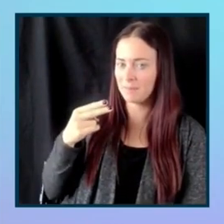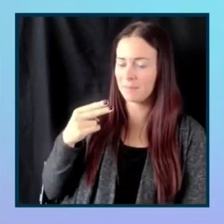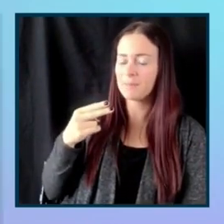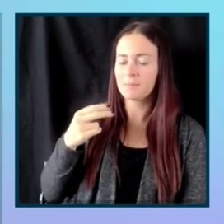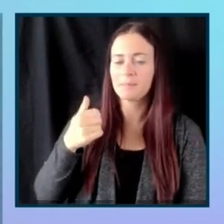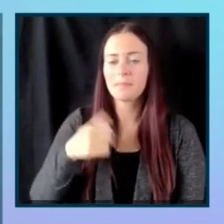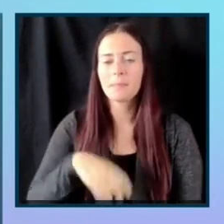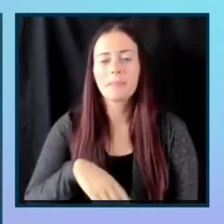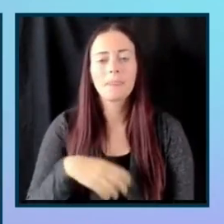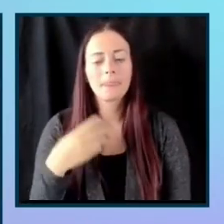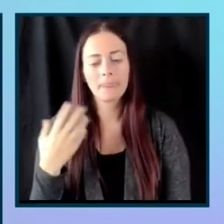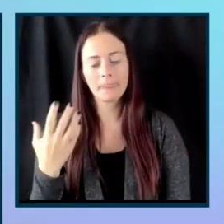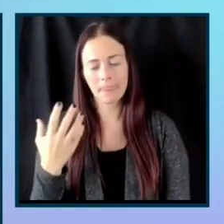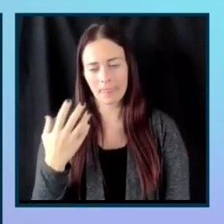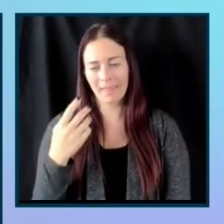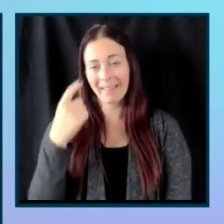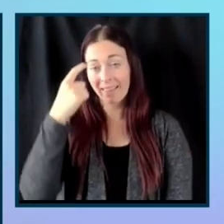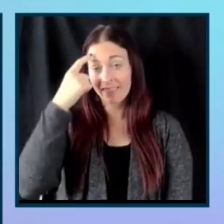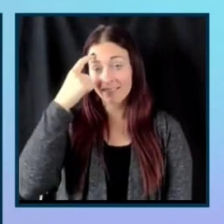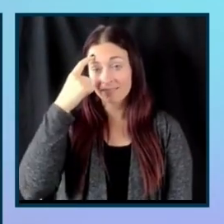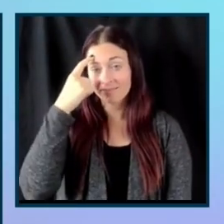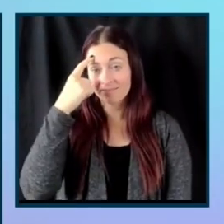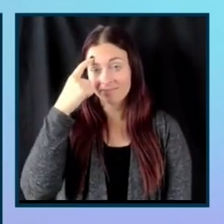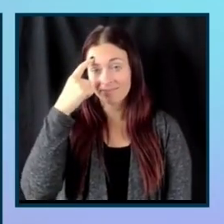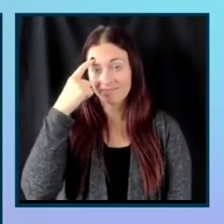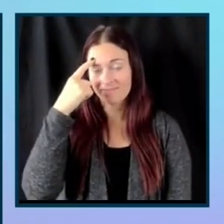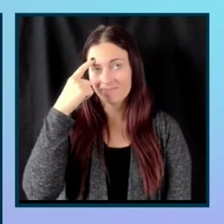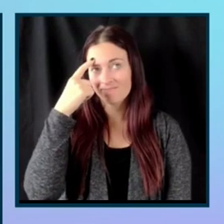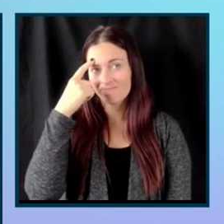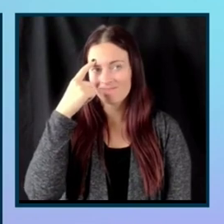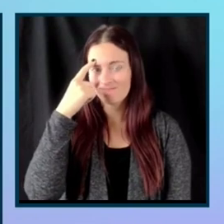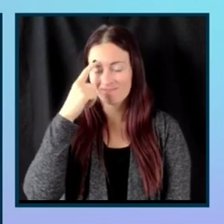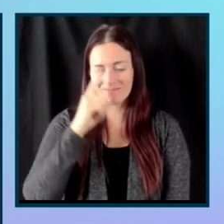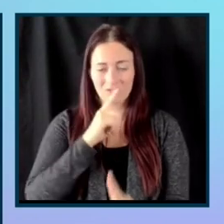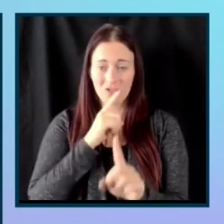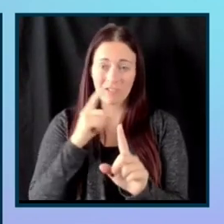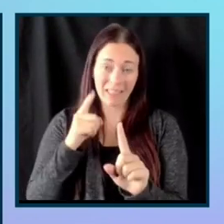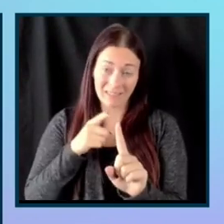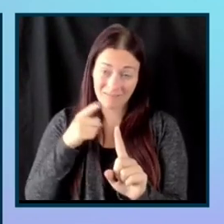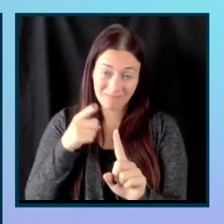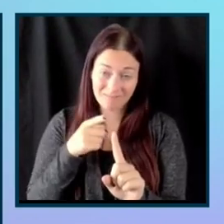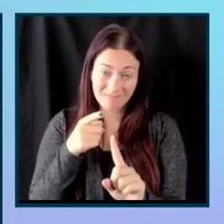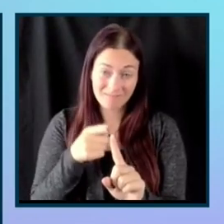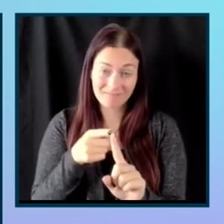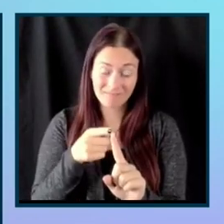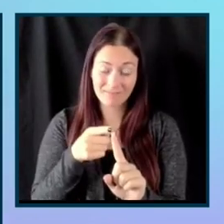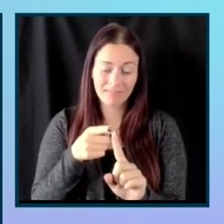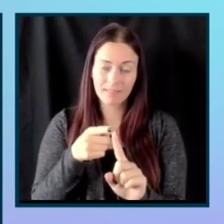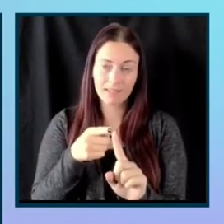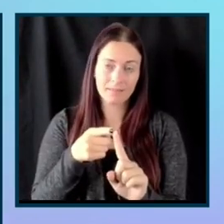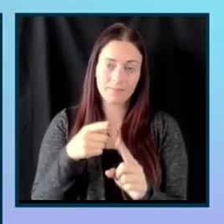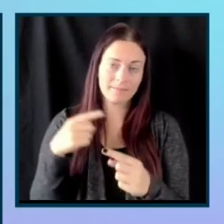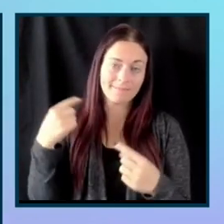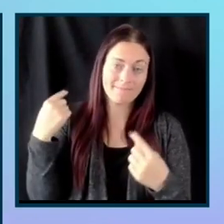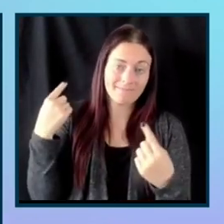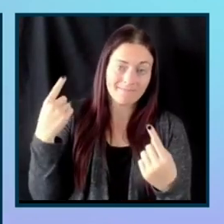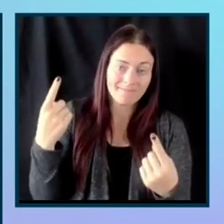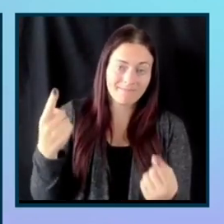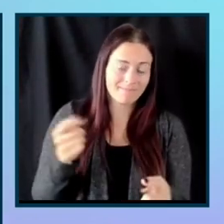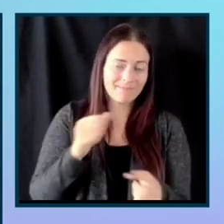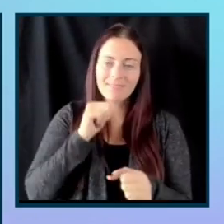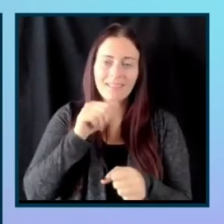So I think it all comes down to that there hasn't been enough like customer